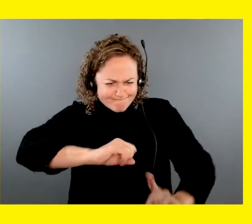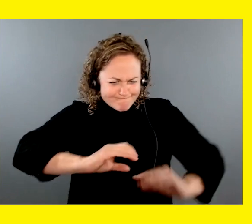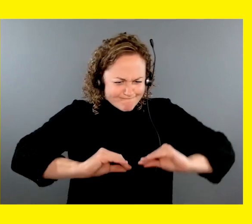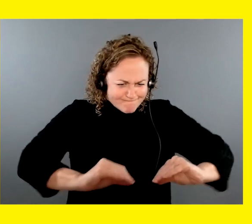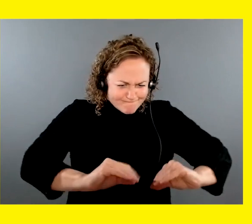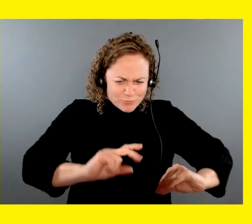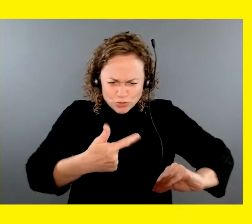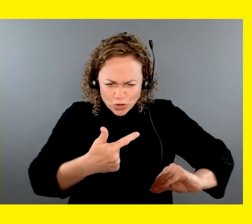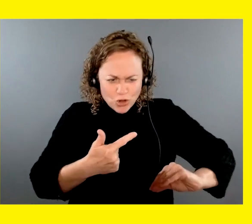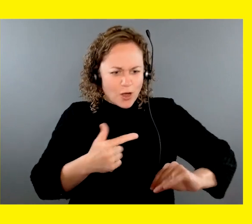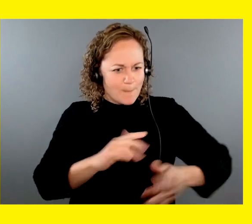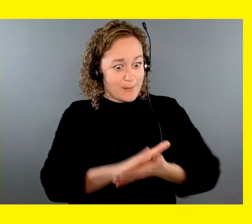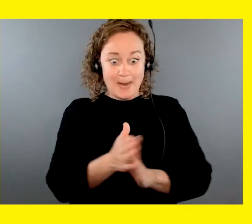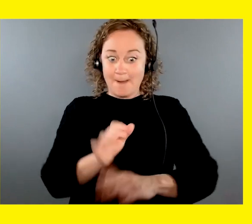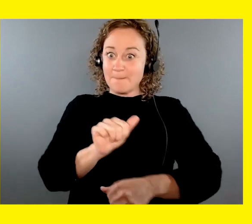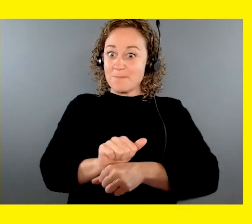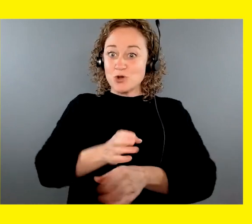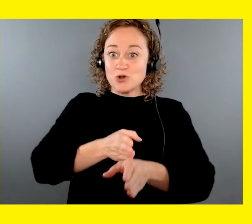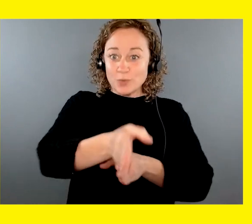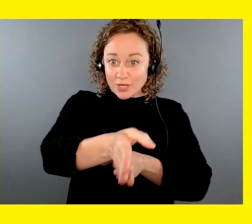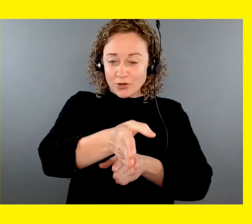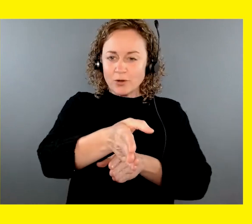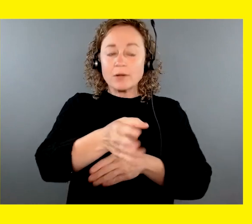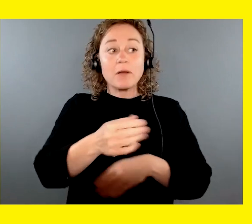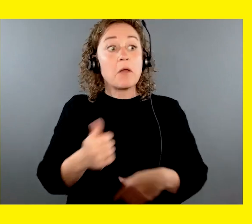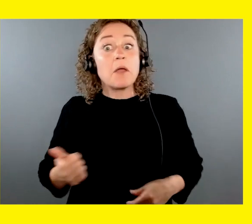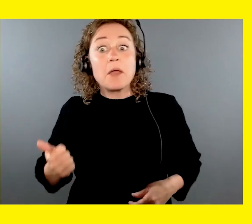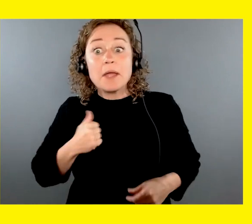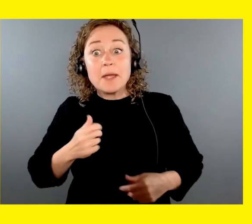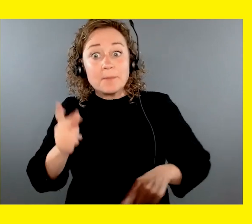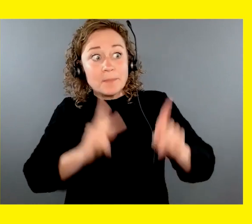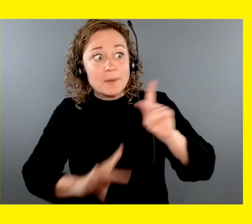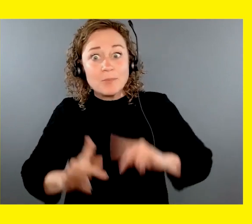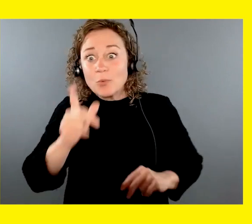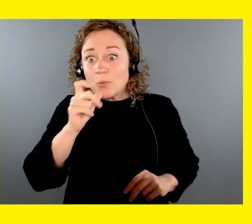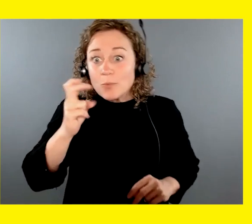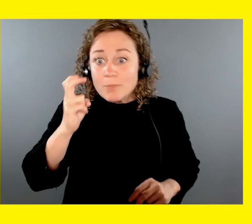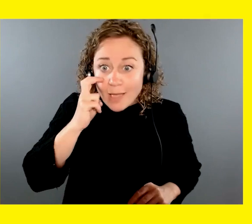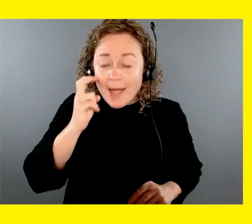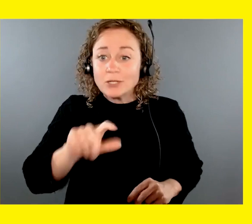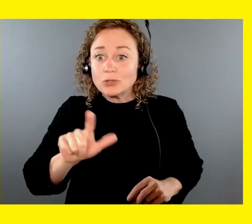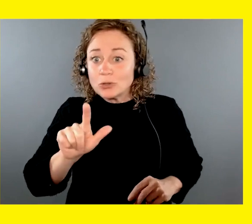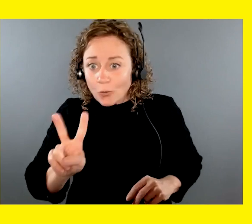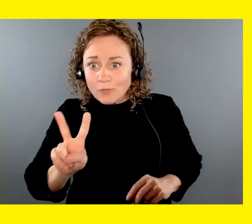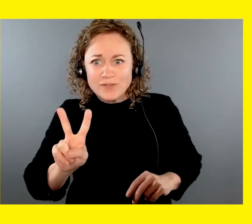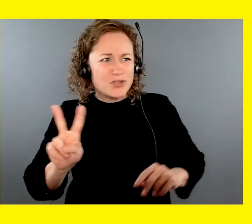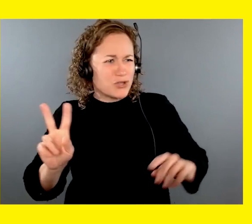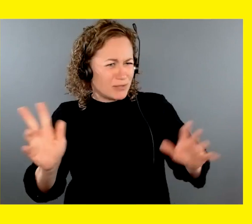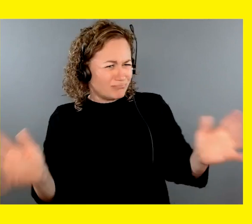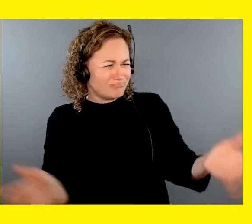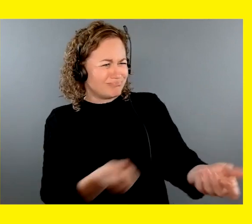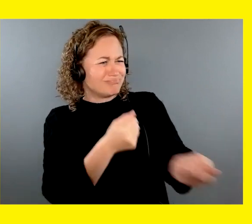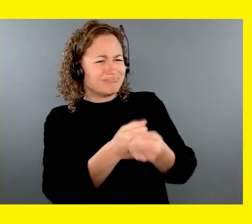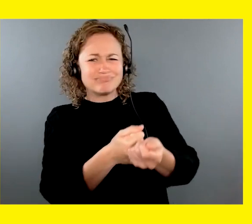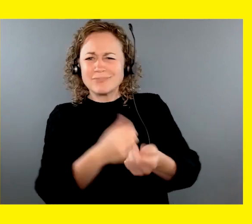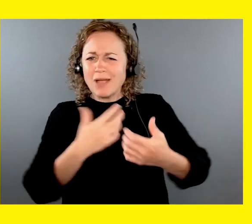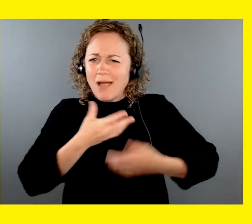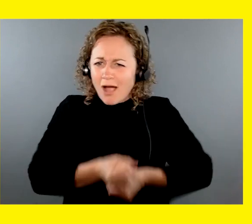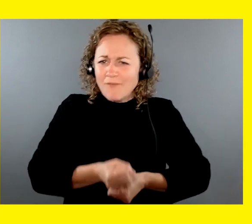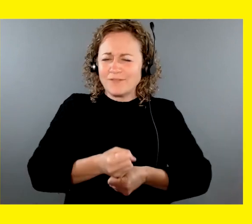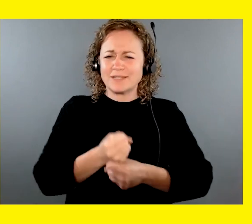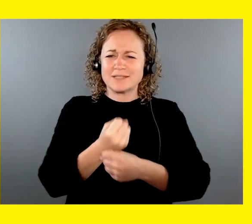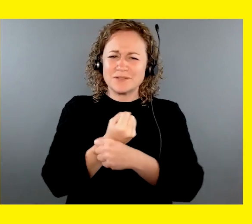start its career. It's about helping Canadians who are blind or who have low vision to build their confidence, independence, and freedom.